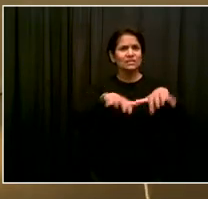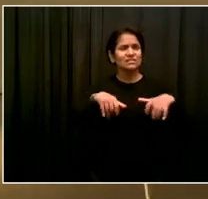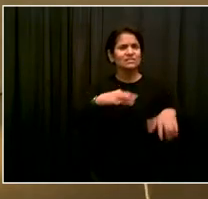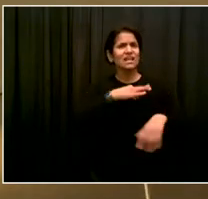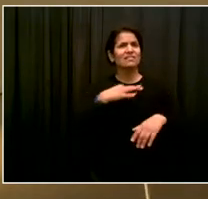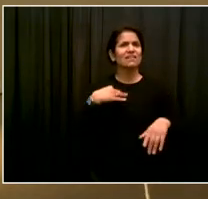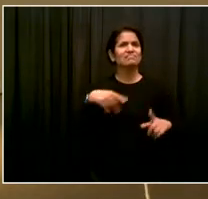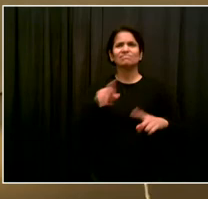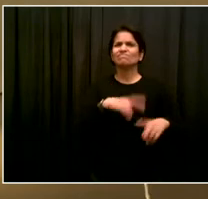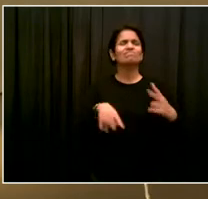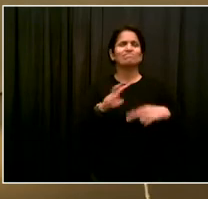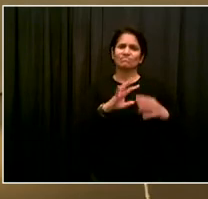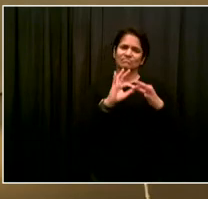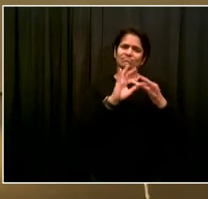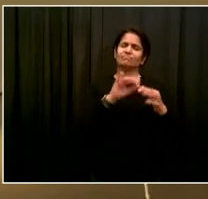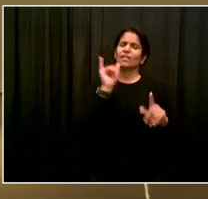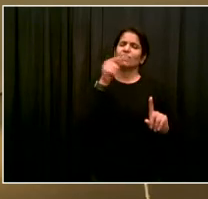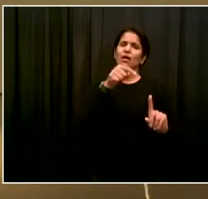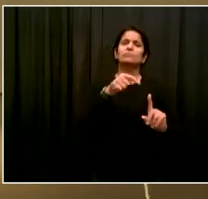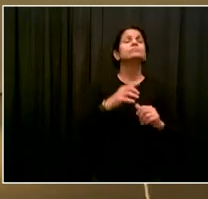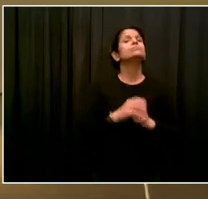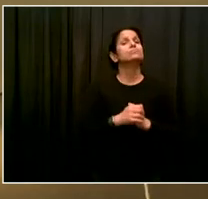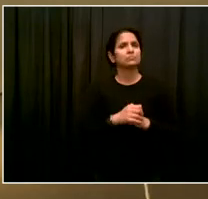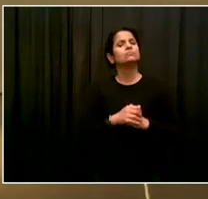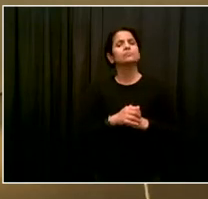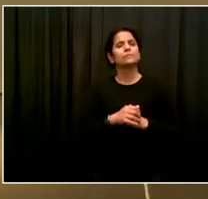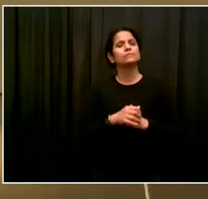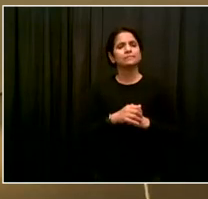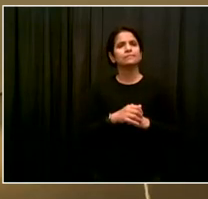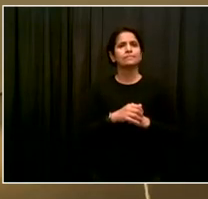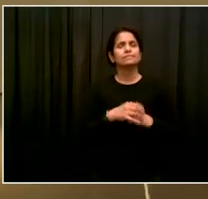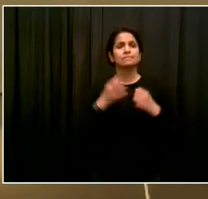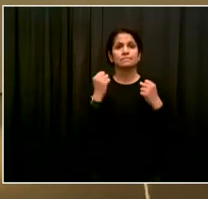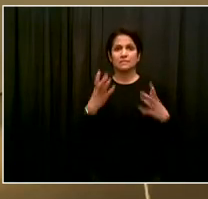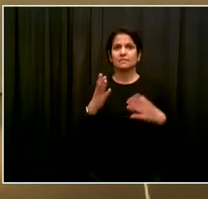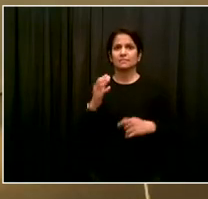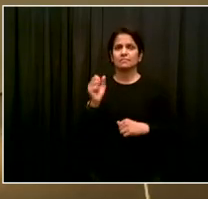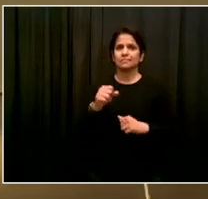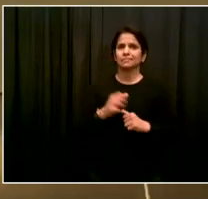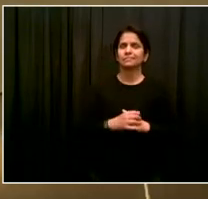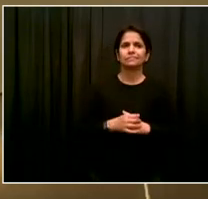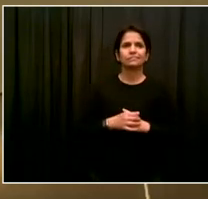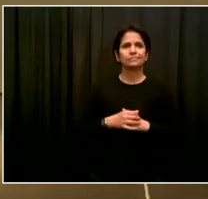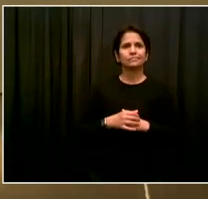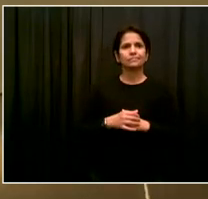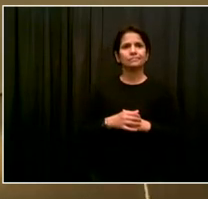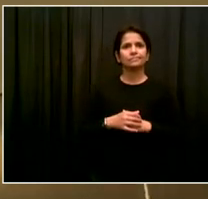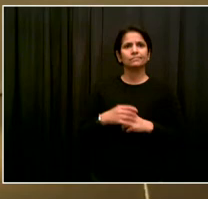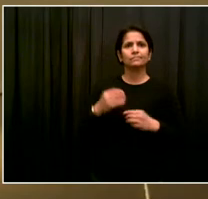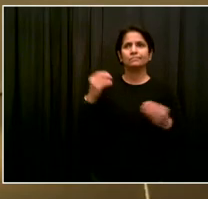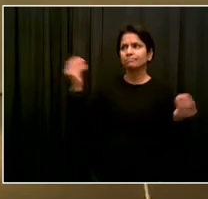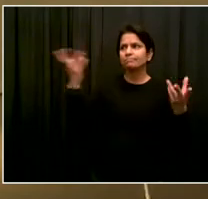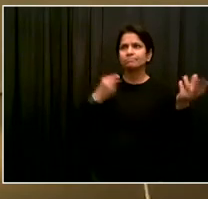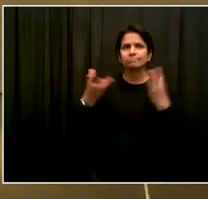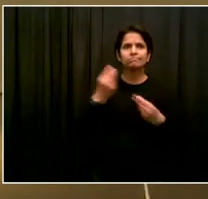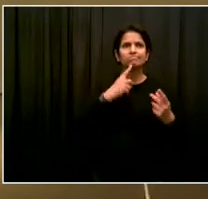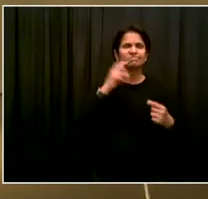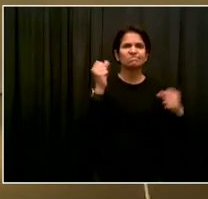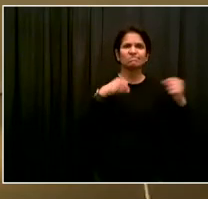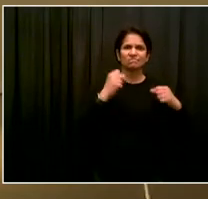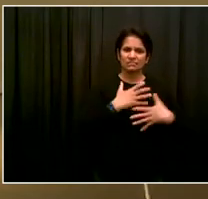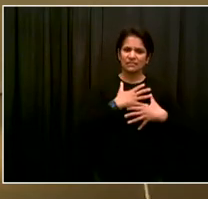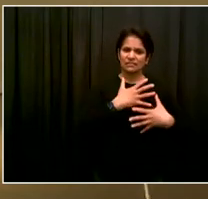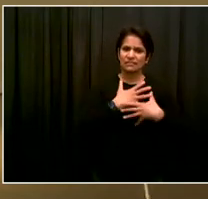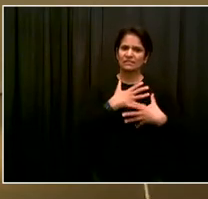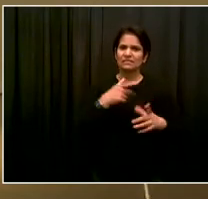albeit briefly, trouble breathing inside and around school buses, I had to agree. And as I talked to more and